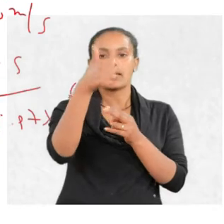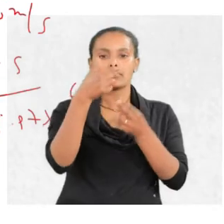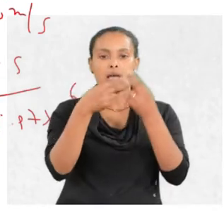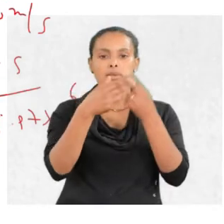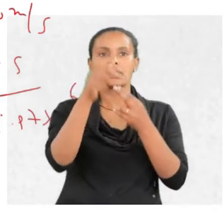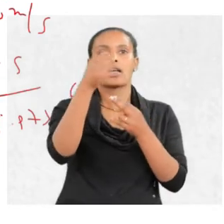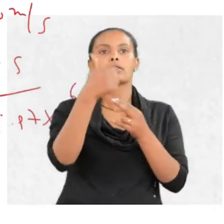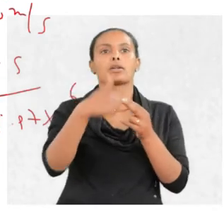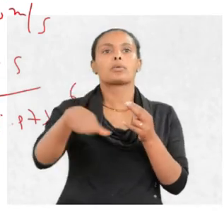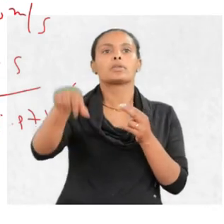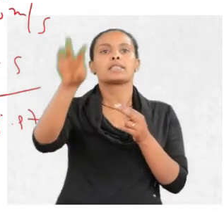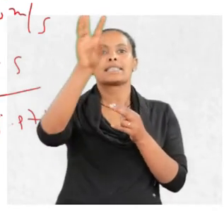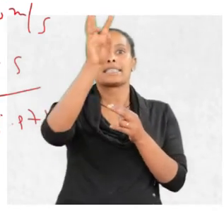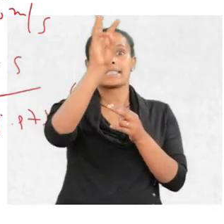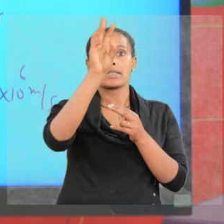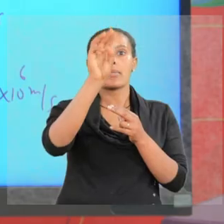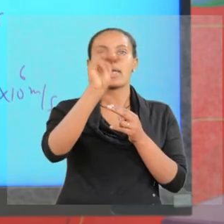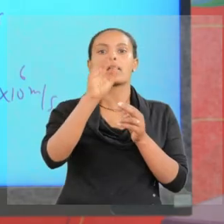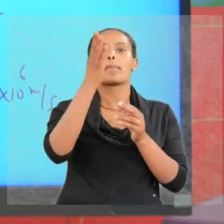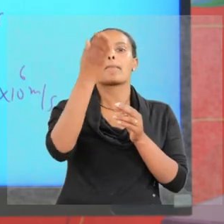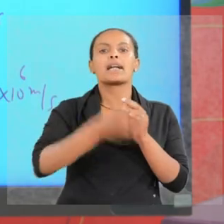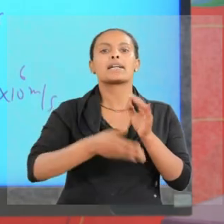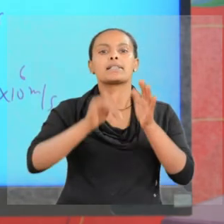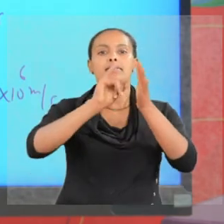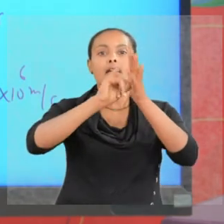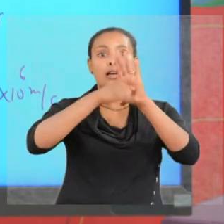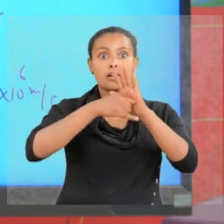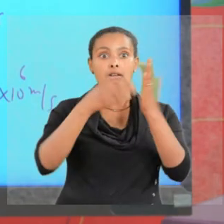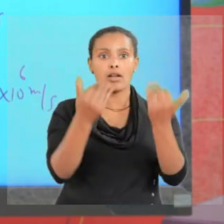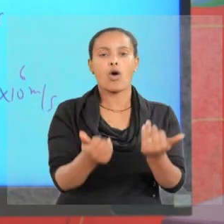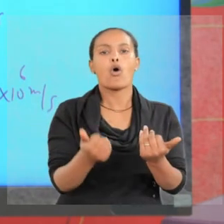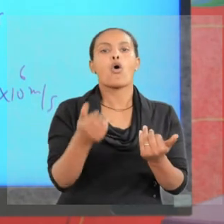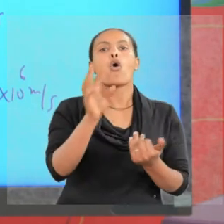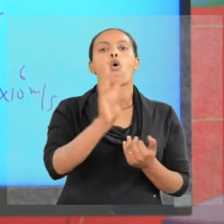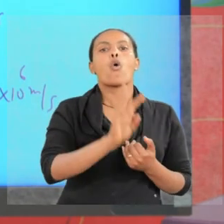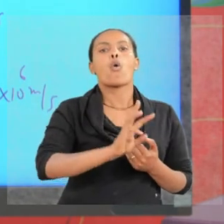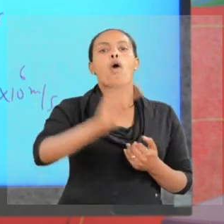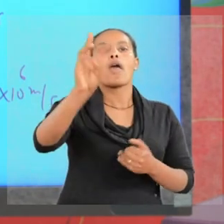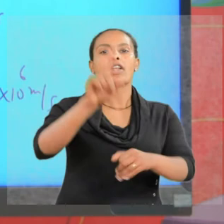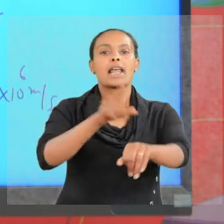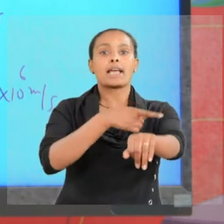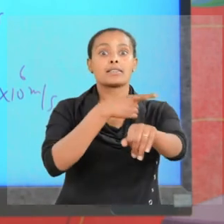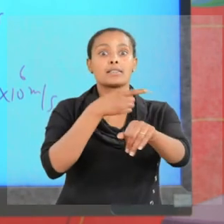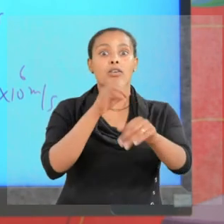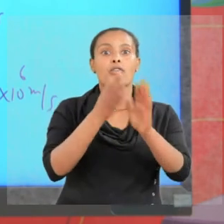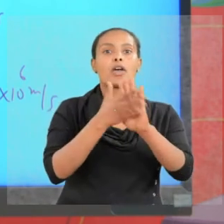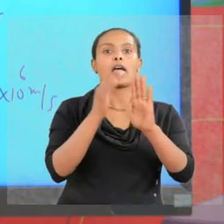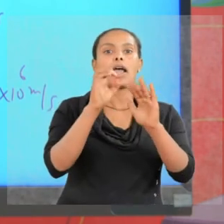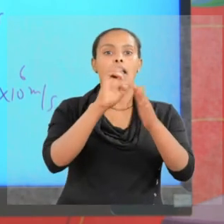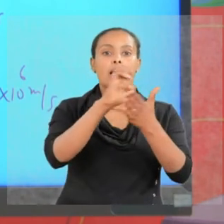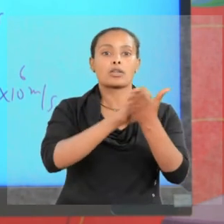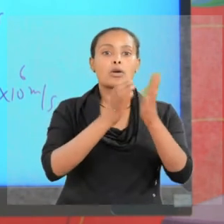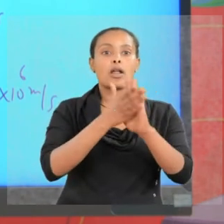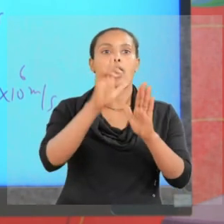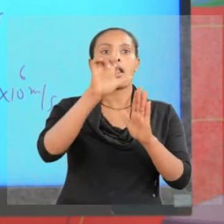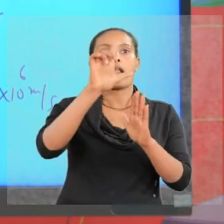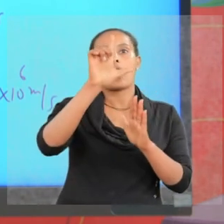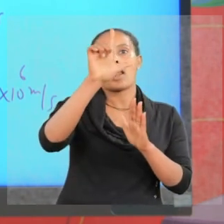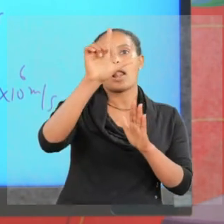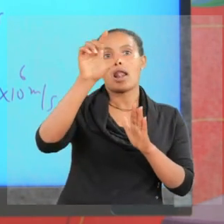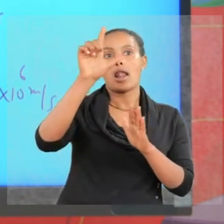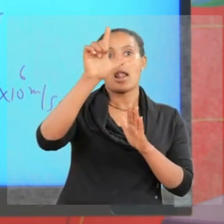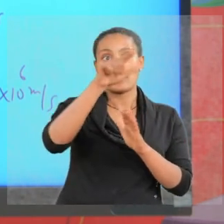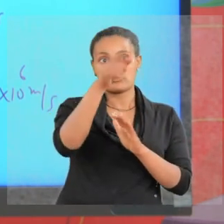6 meter per second. Now, wavelength of an electron, lambda of an electron